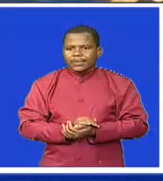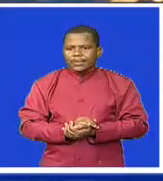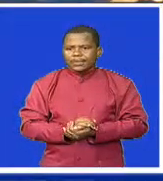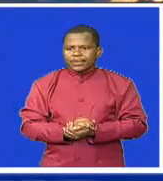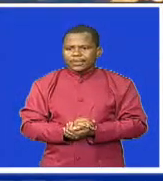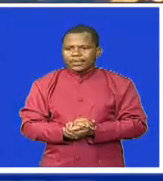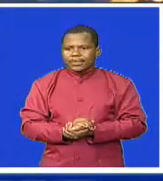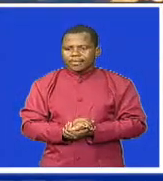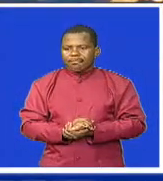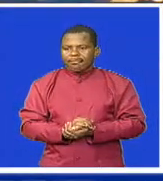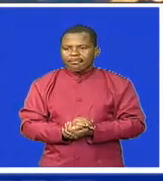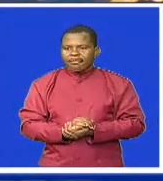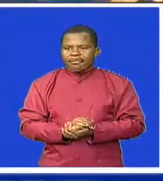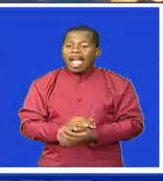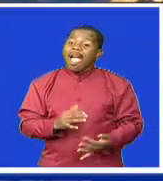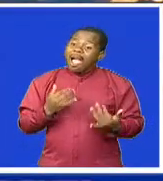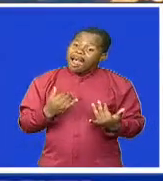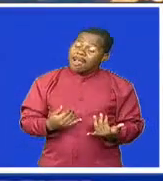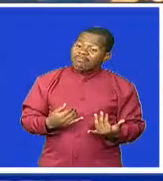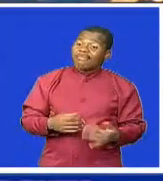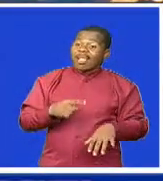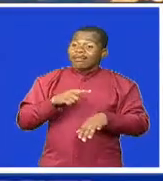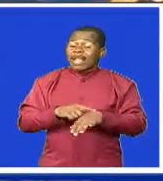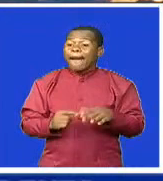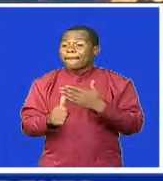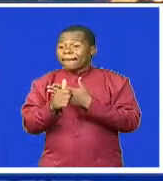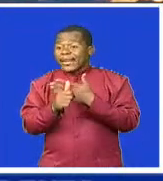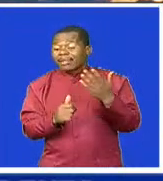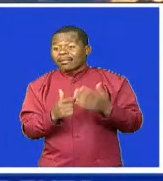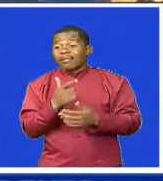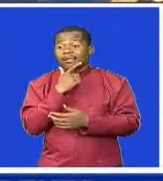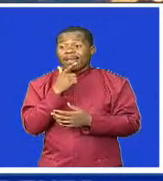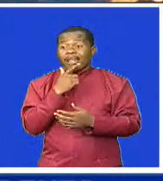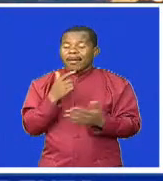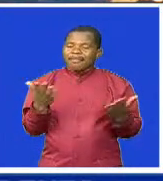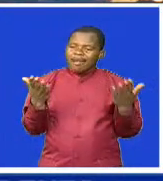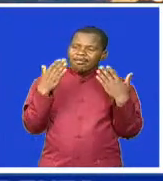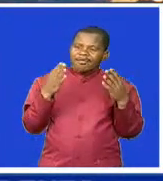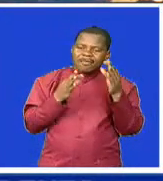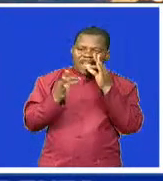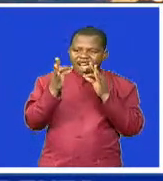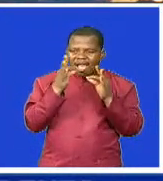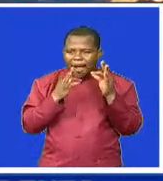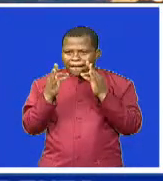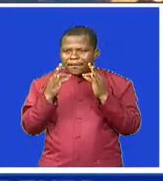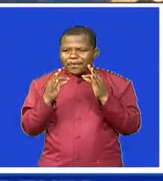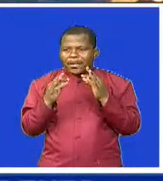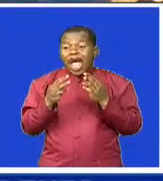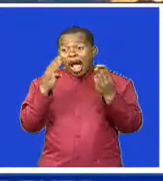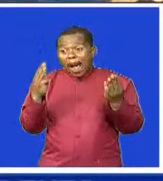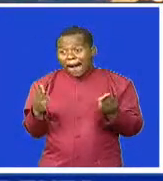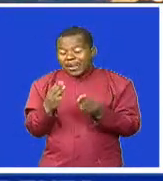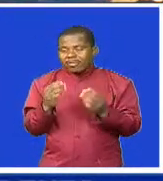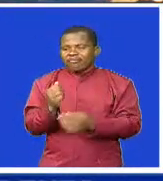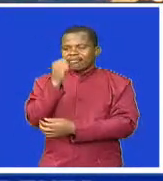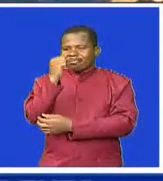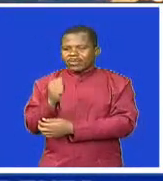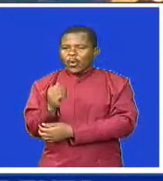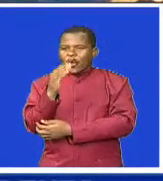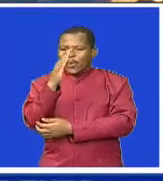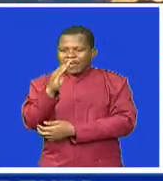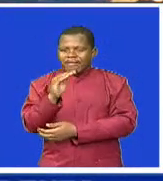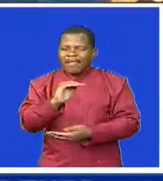Christmas came early for Ezuluni residents when they received food parcels which were donated by businessman Paul